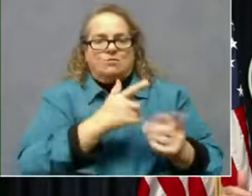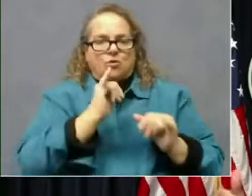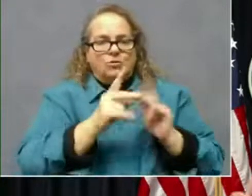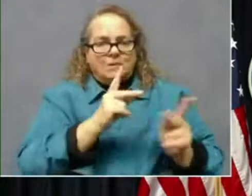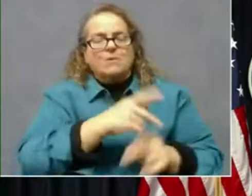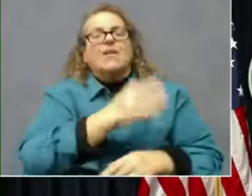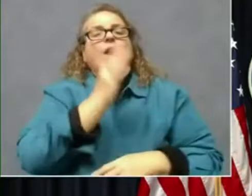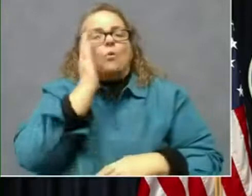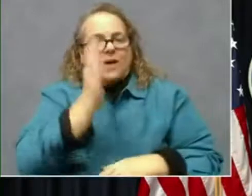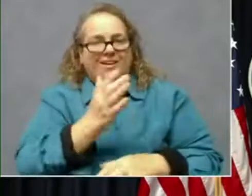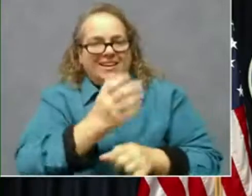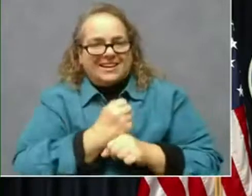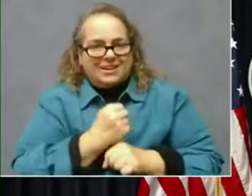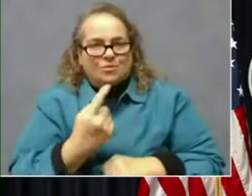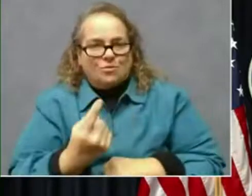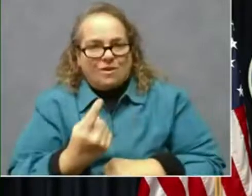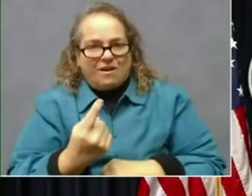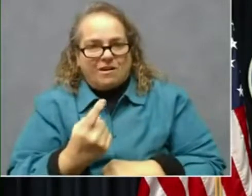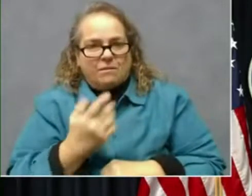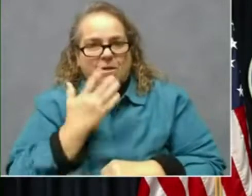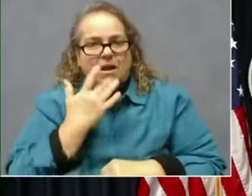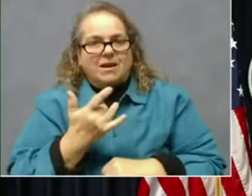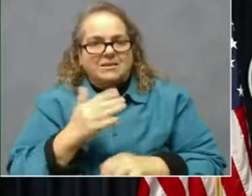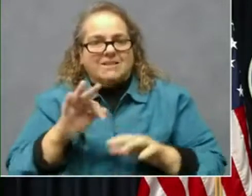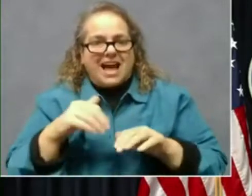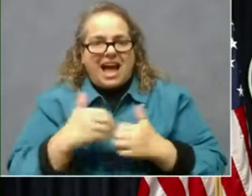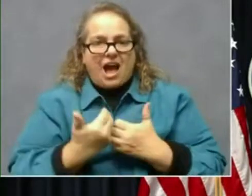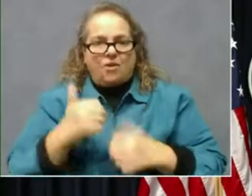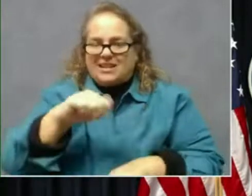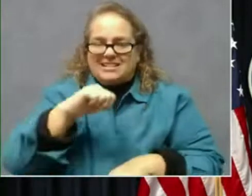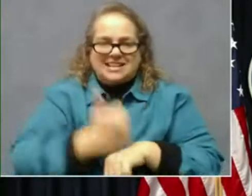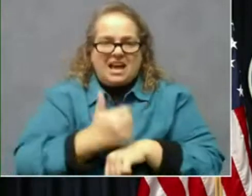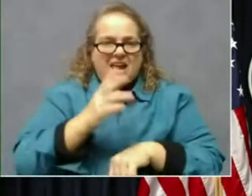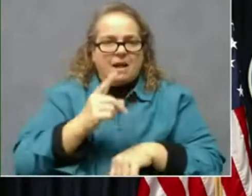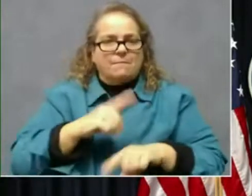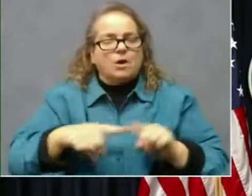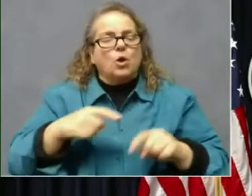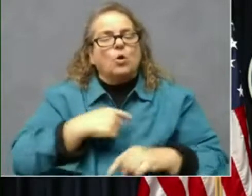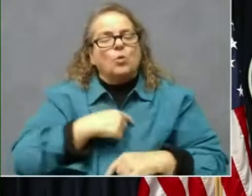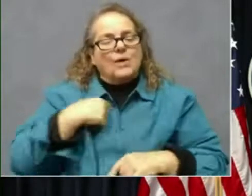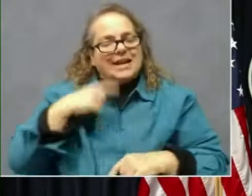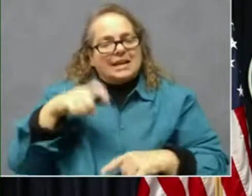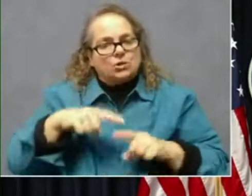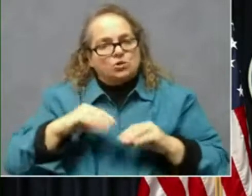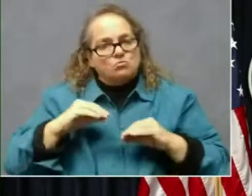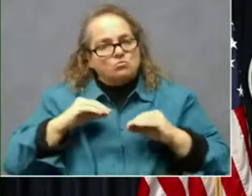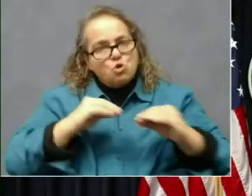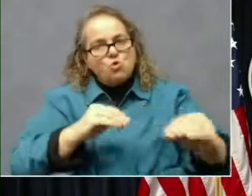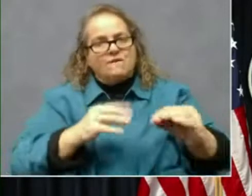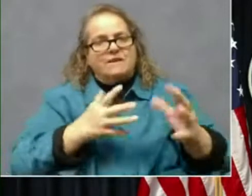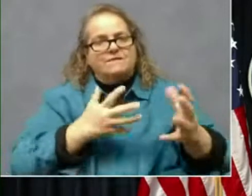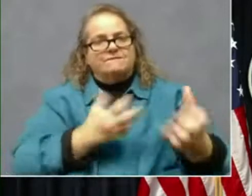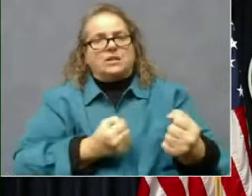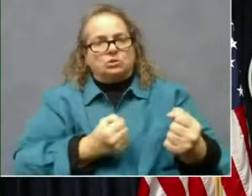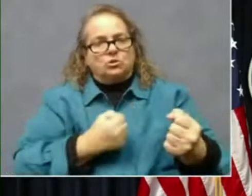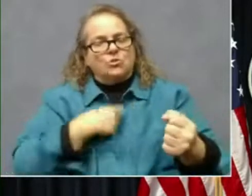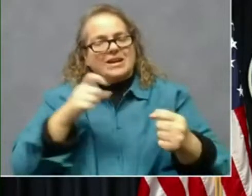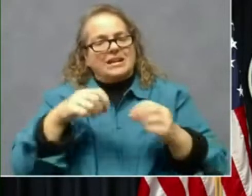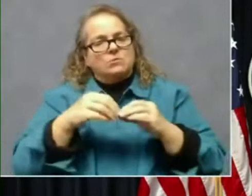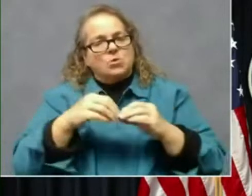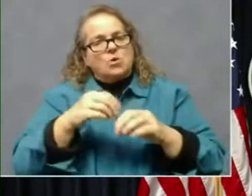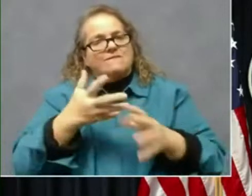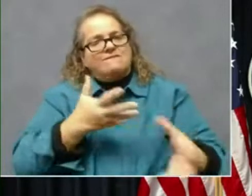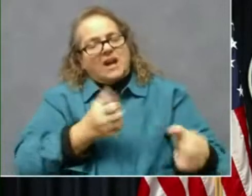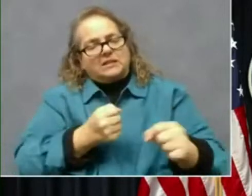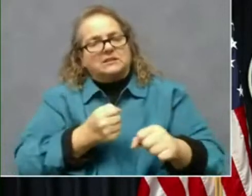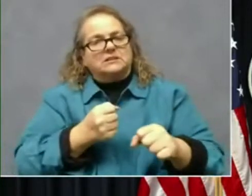because of the way it's been set up. But we need to move faster. We need those that have already received